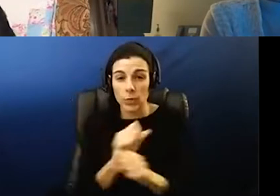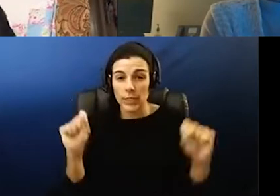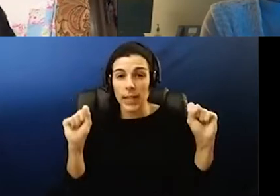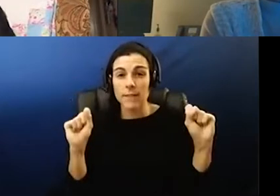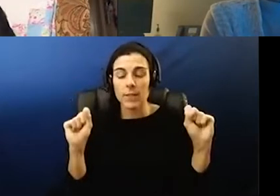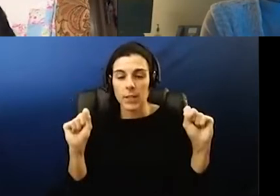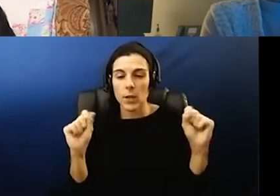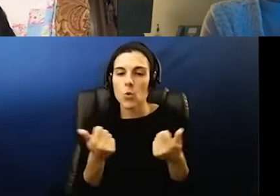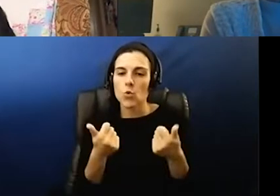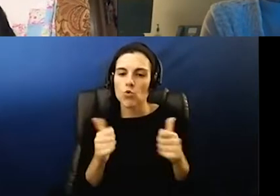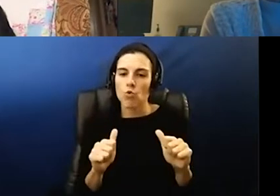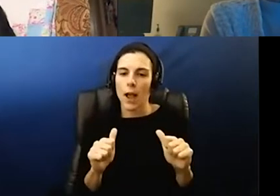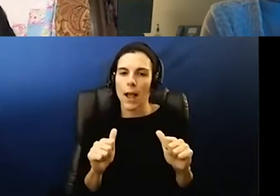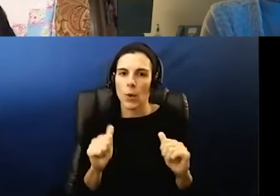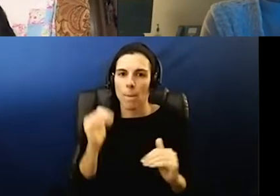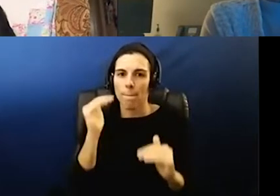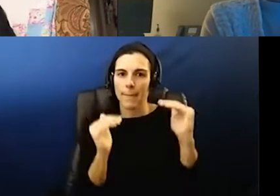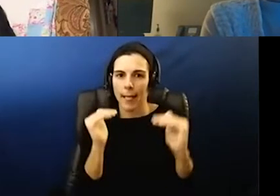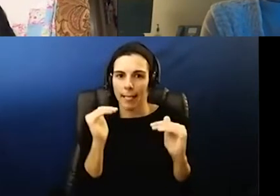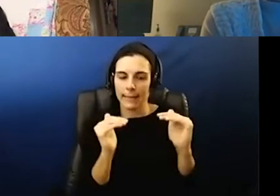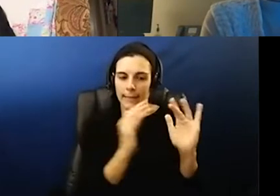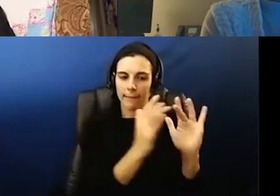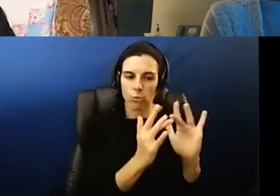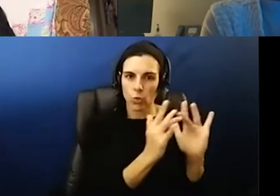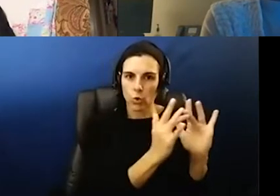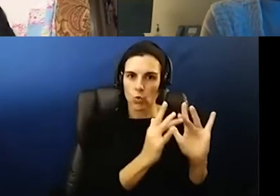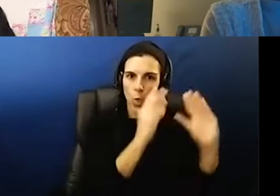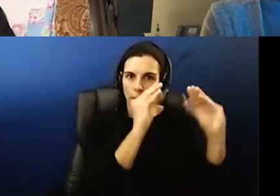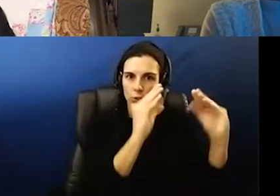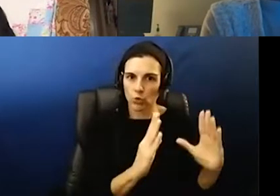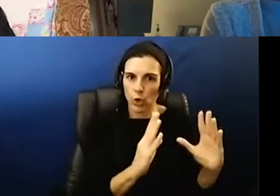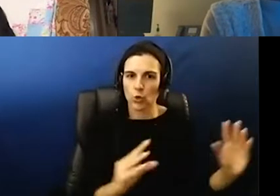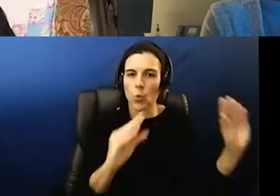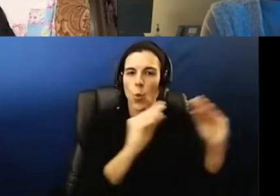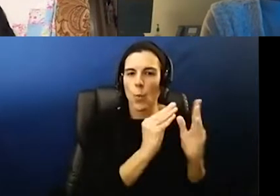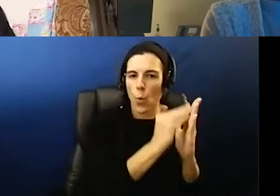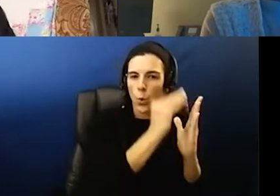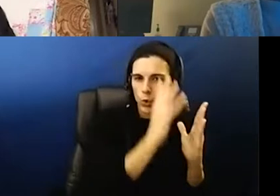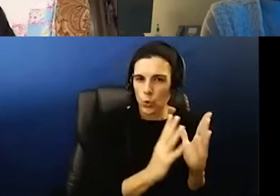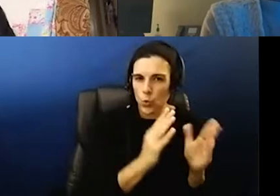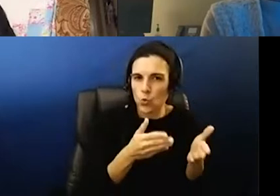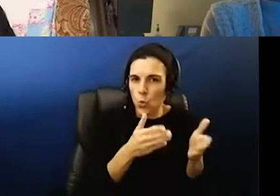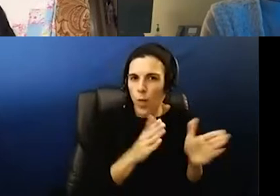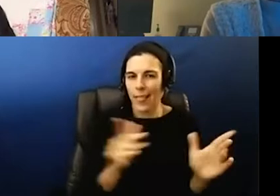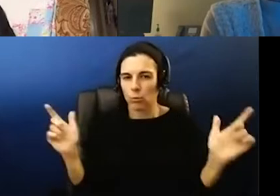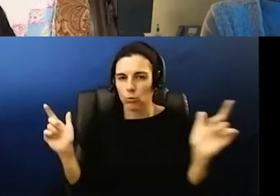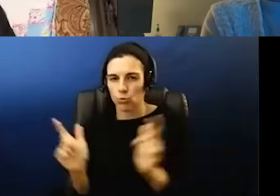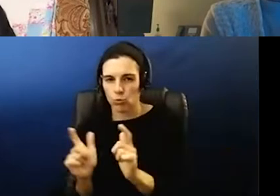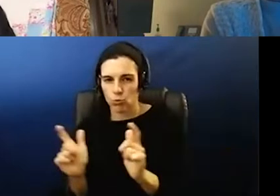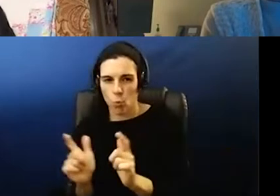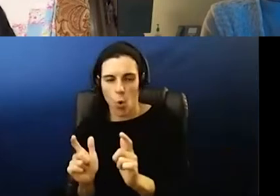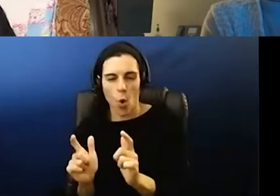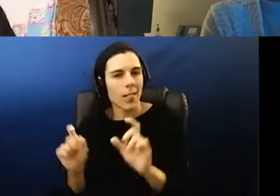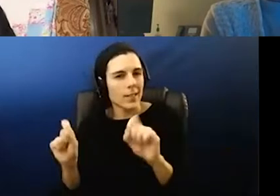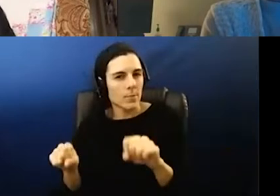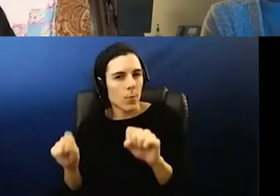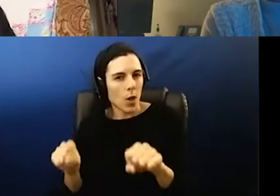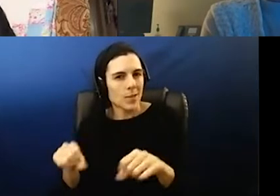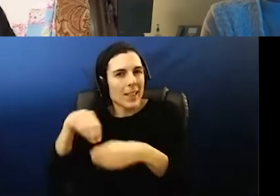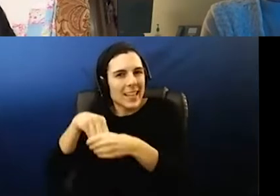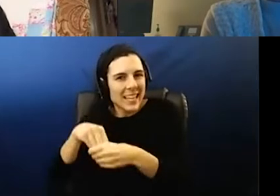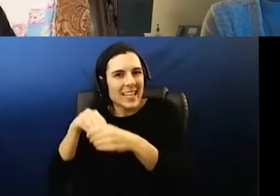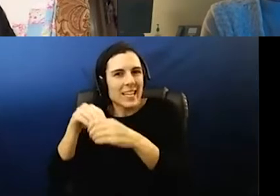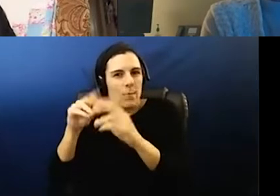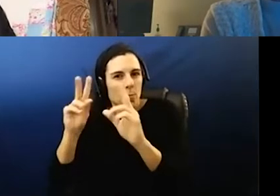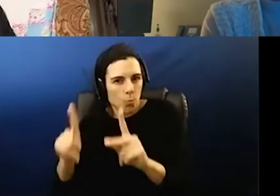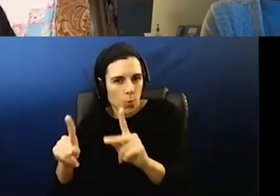be that we try to get better at the virtual instruction with larger number of students to allow as small number as possible with the face-to